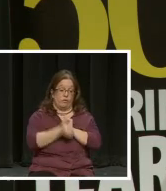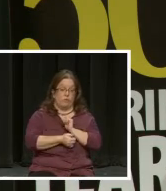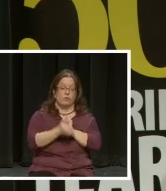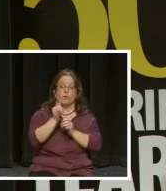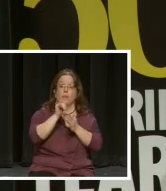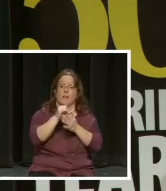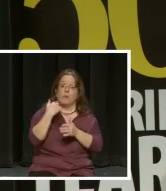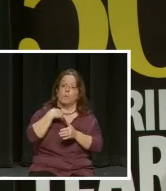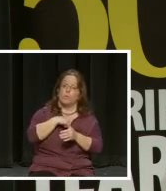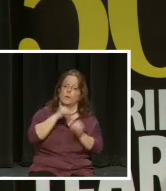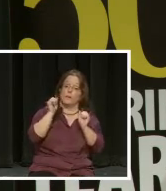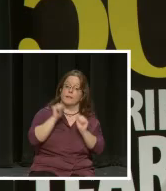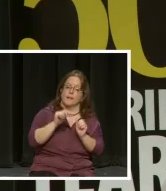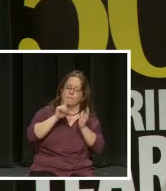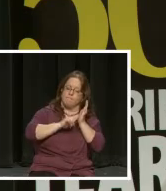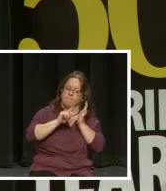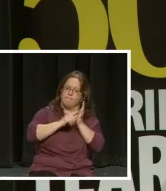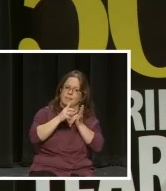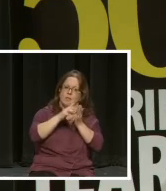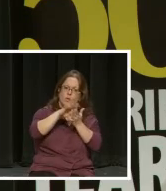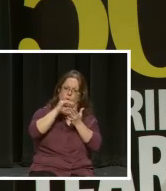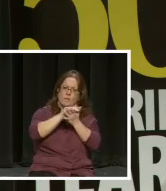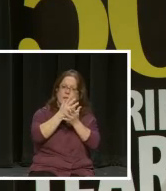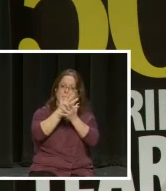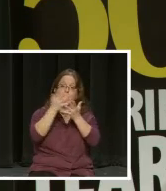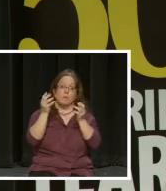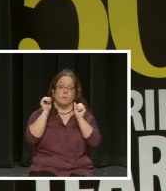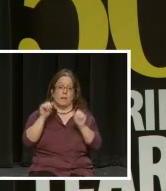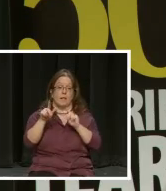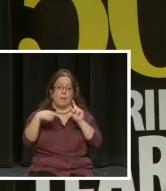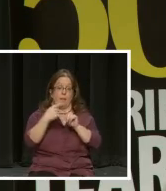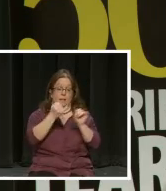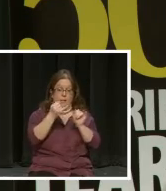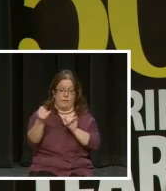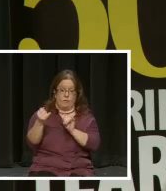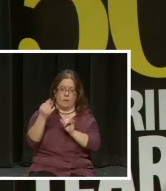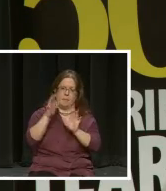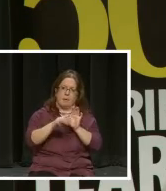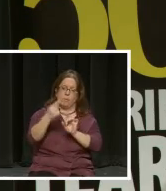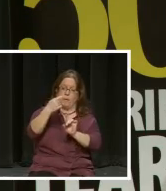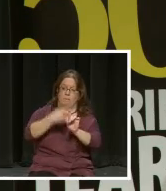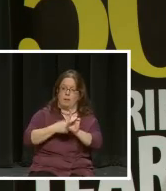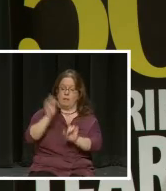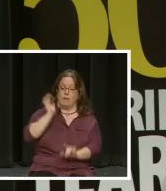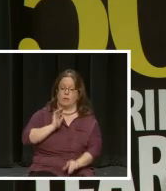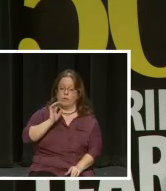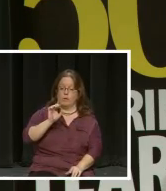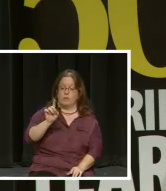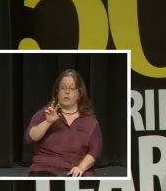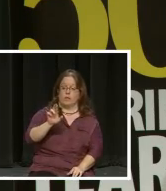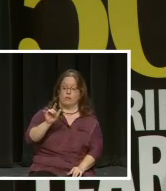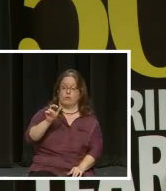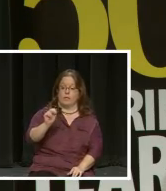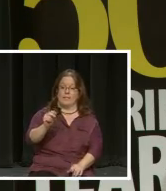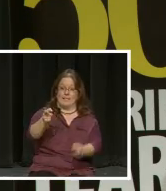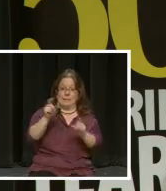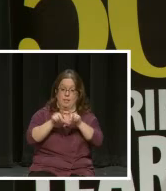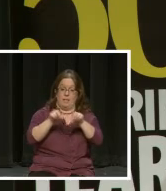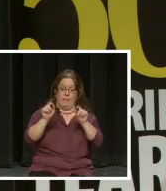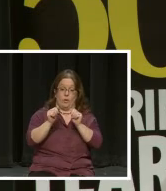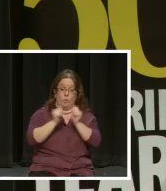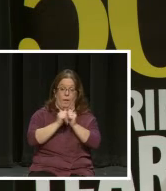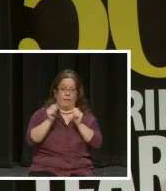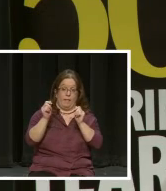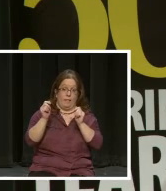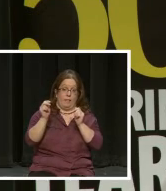order for us to find out as much as we could about the candidates. And then about a month ago, Dr. Johnson handed me an envelope with the candidates